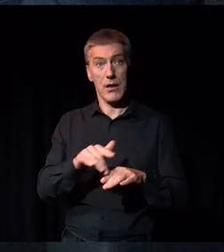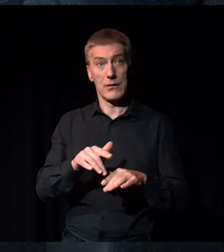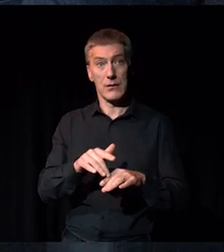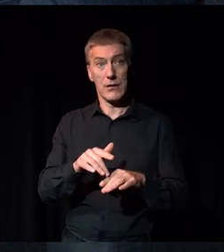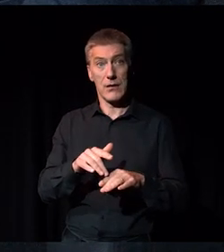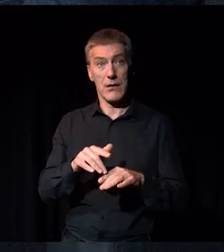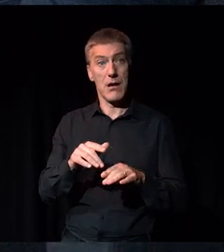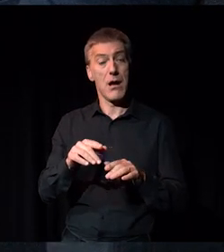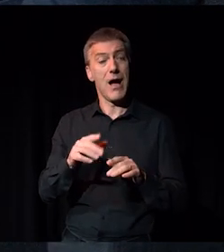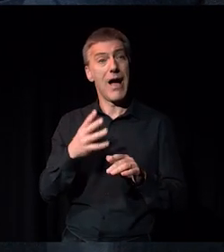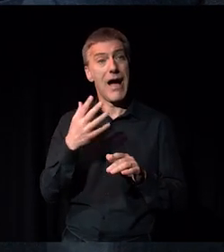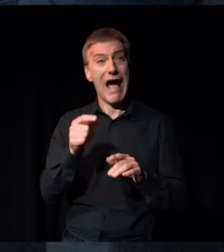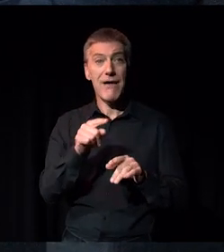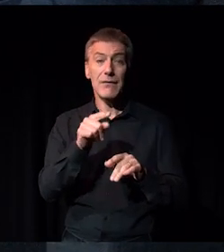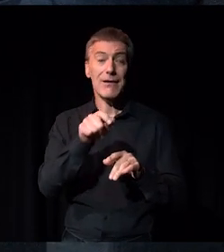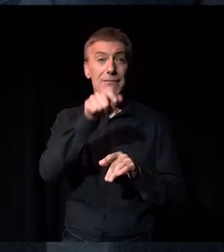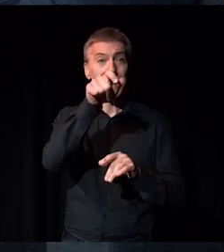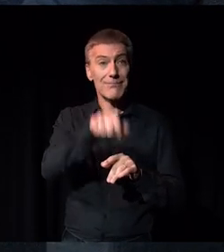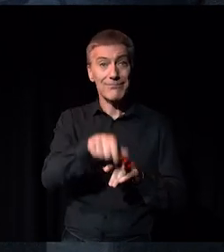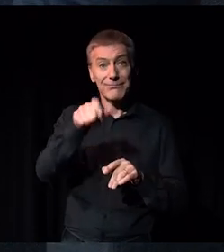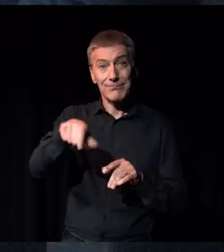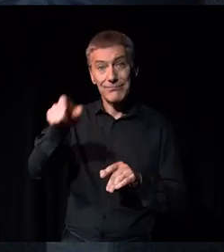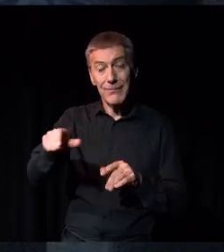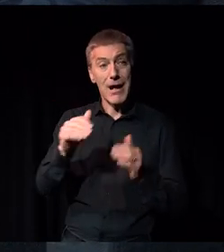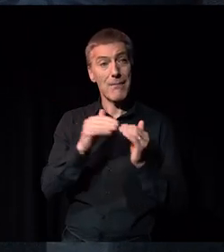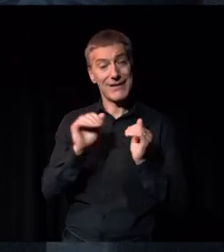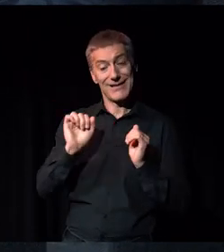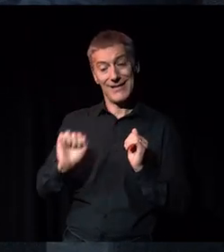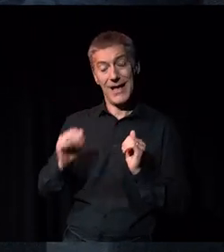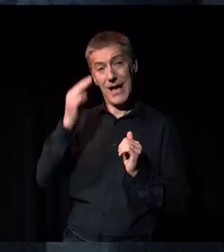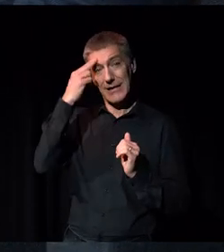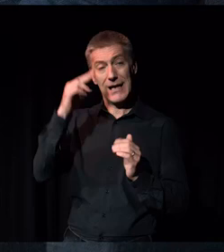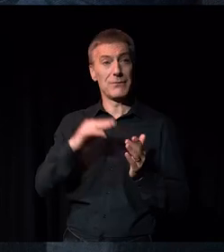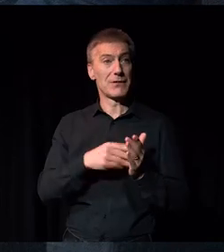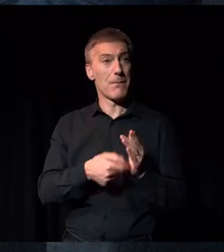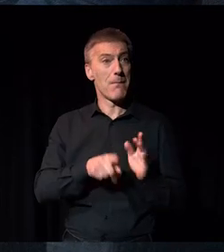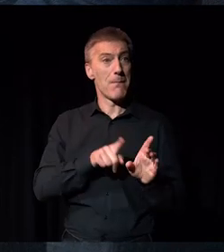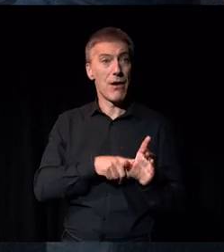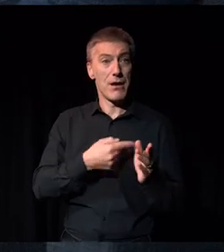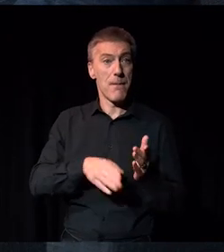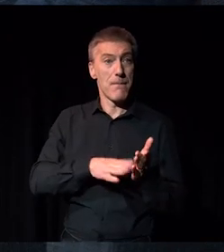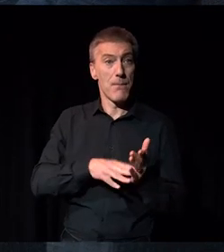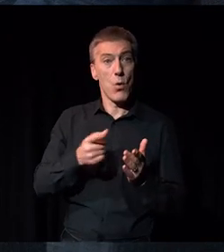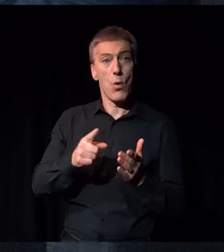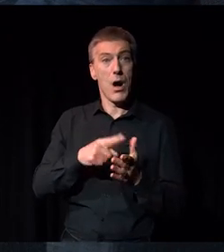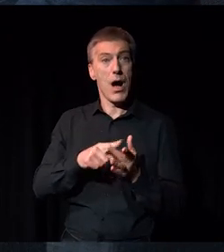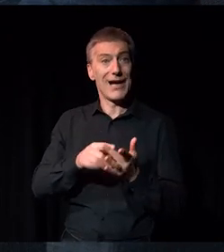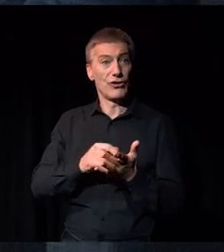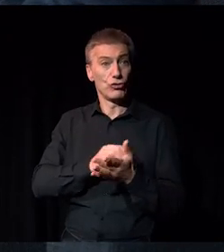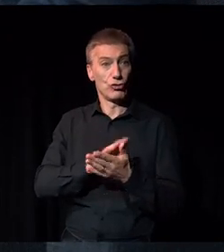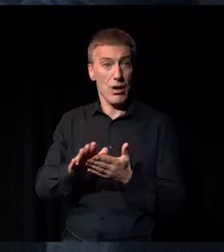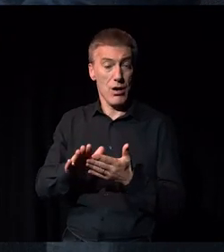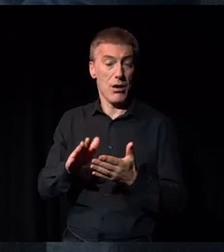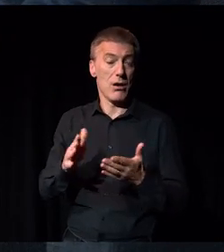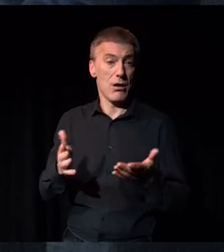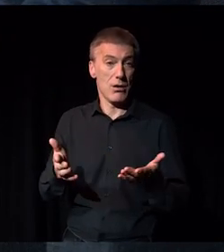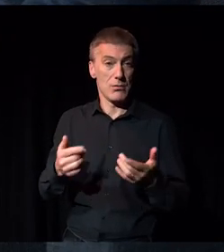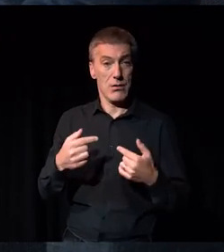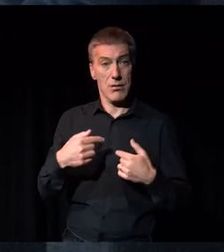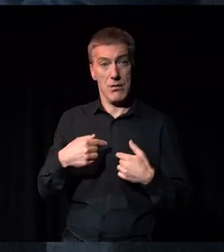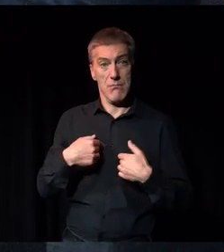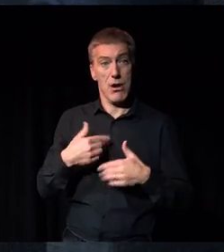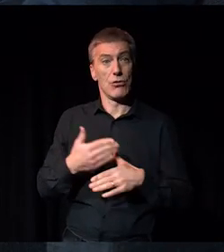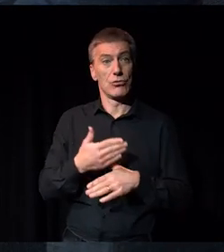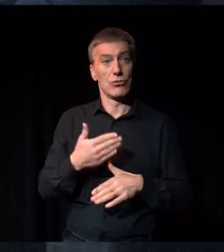had the names Mariam, Aisha or Anissa. So if they don't see themselves reflected on stage, they're invisible. And my job as a